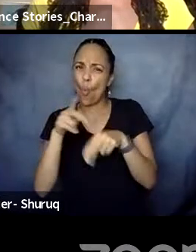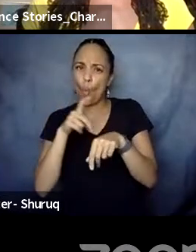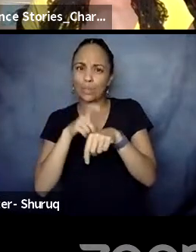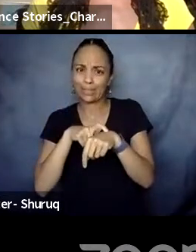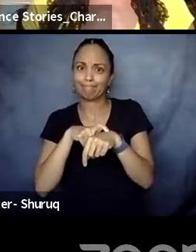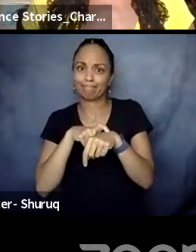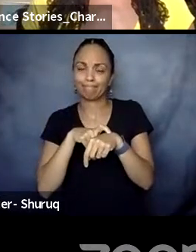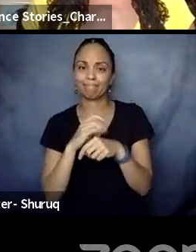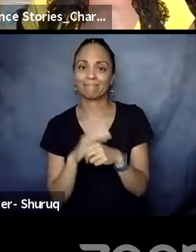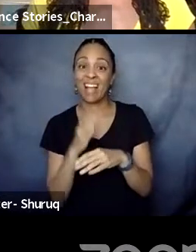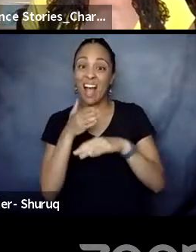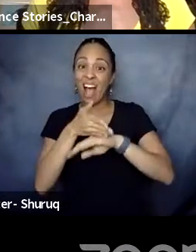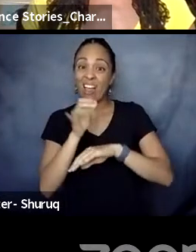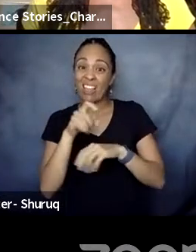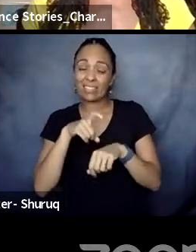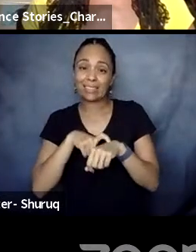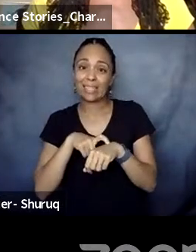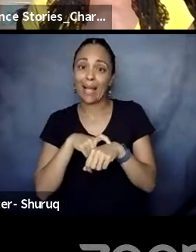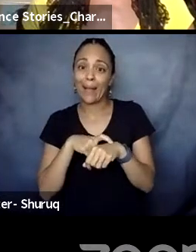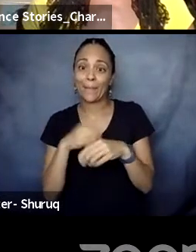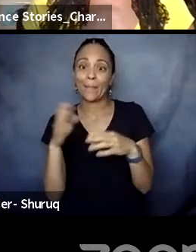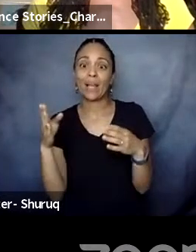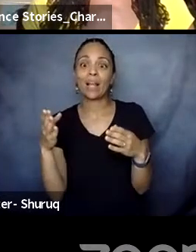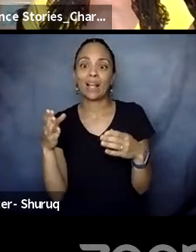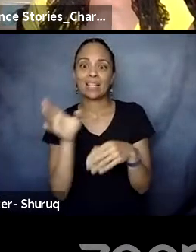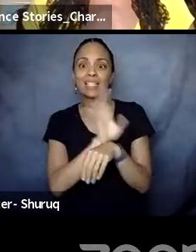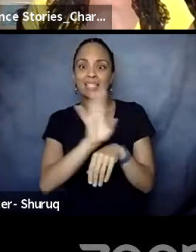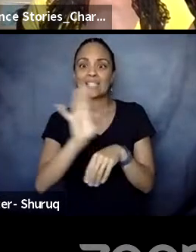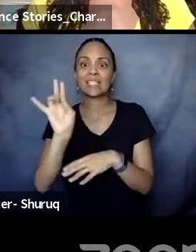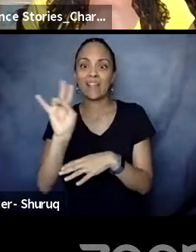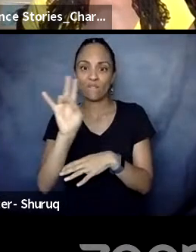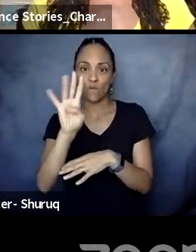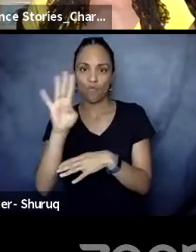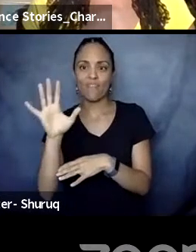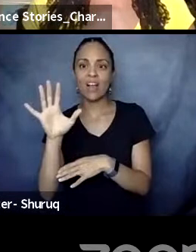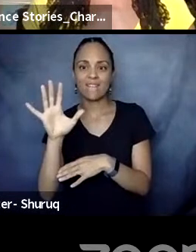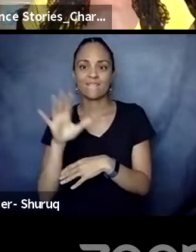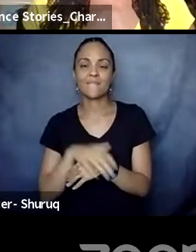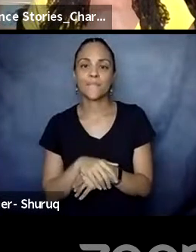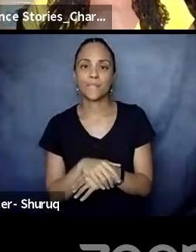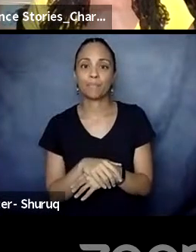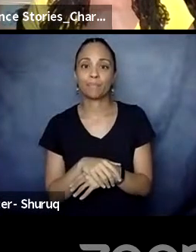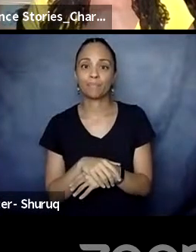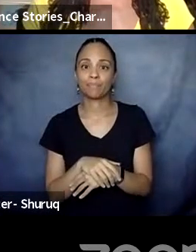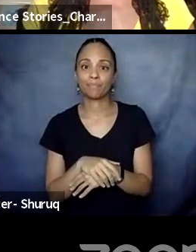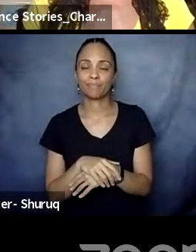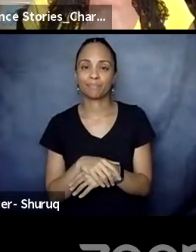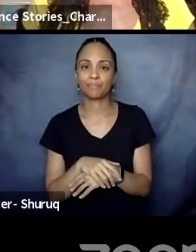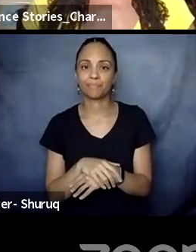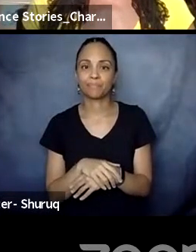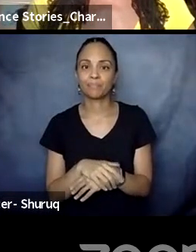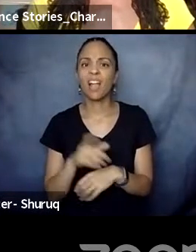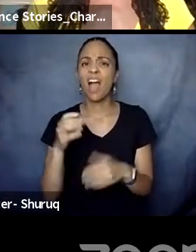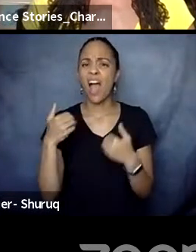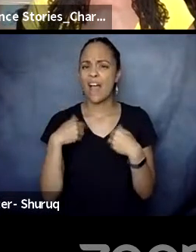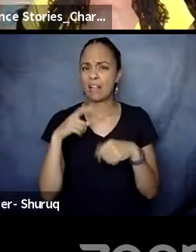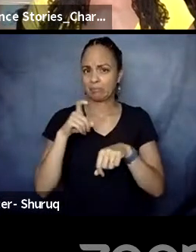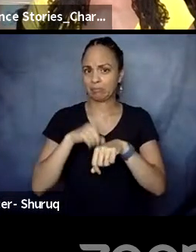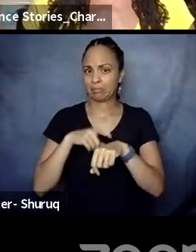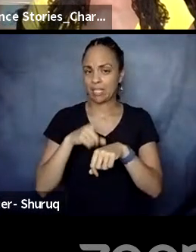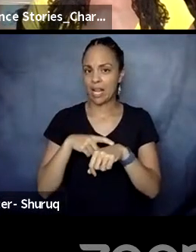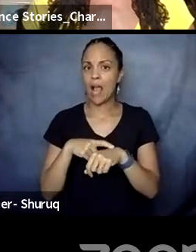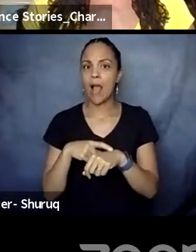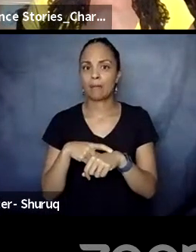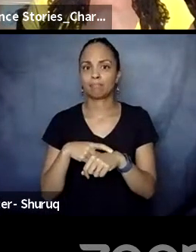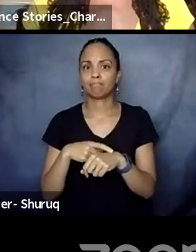So after that time, you guys won't be able to see the video. So I'm going to give you some time to take a step away, grab a snack, refill your drinks, and then watch the